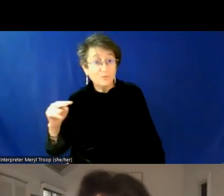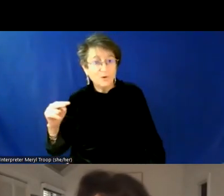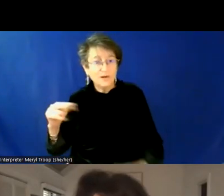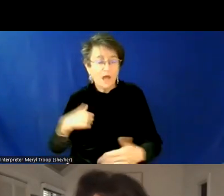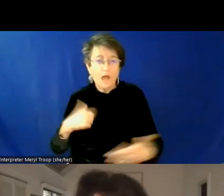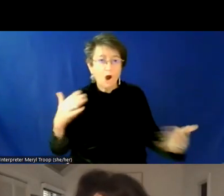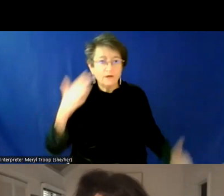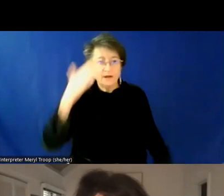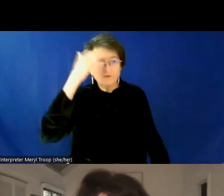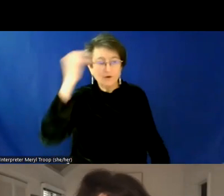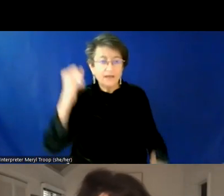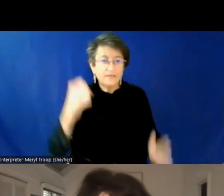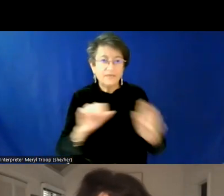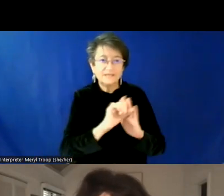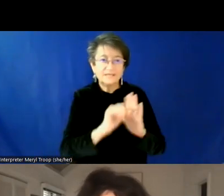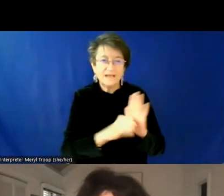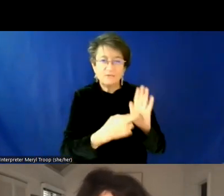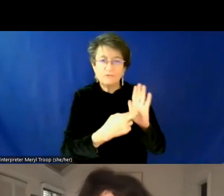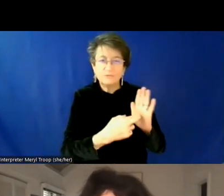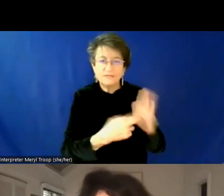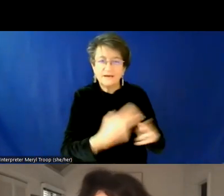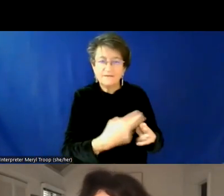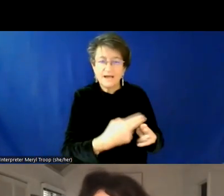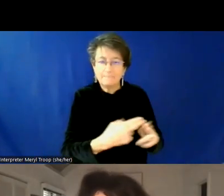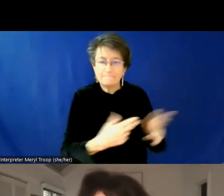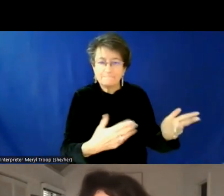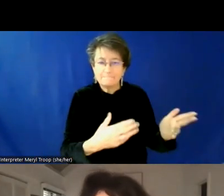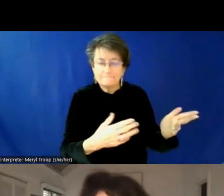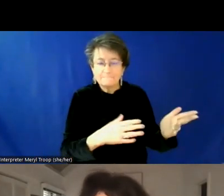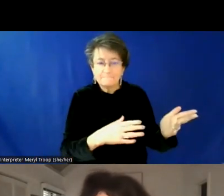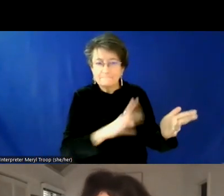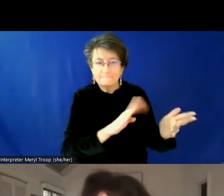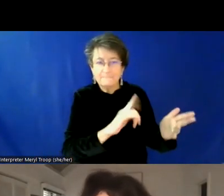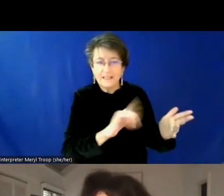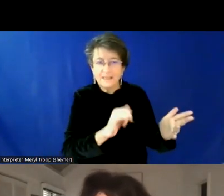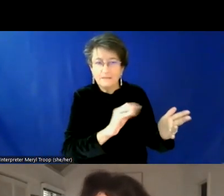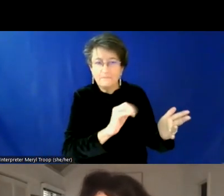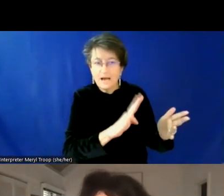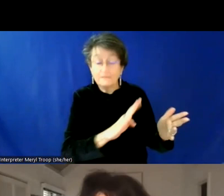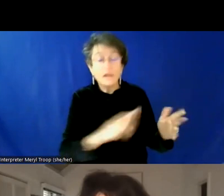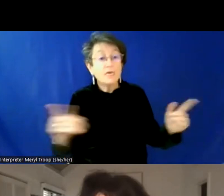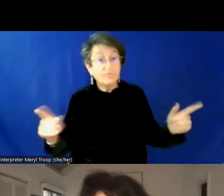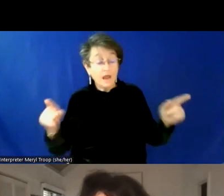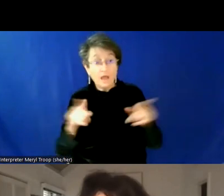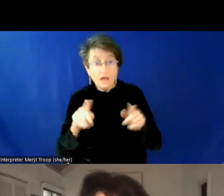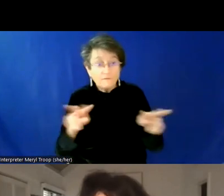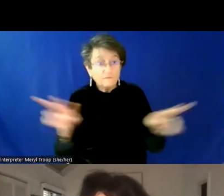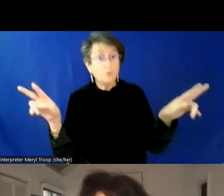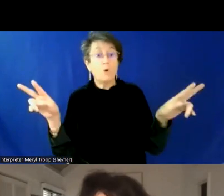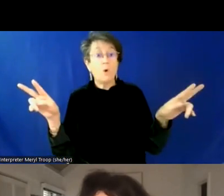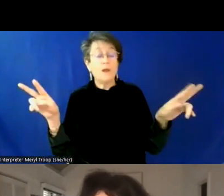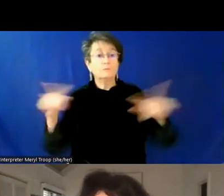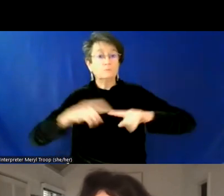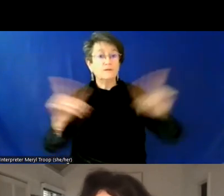I'm already forgetting the state rep's name or the state senator's name, but those divergent viewpoints, you know, they were still able to find common ground. And